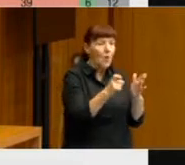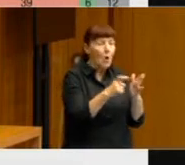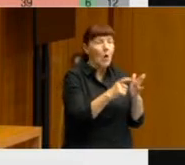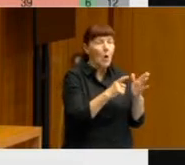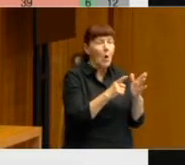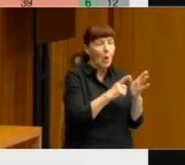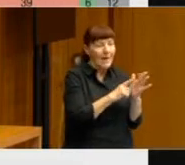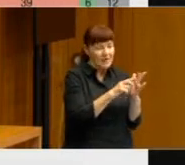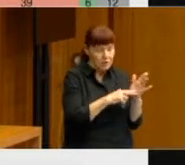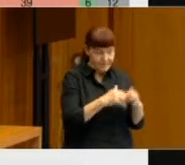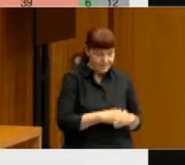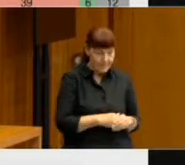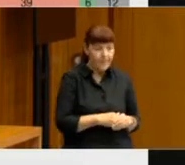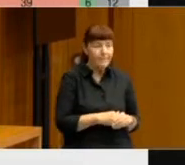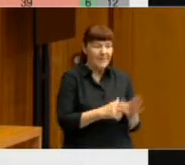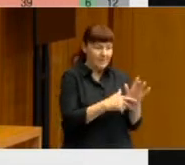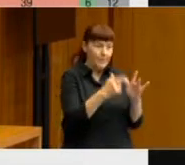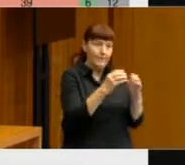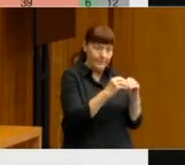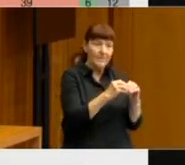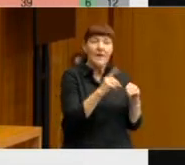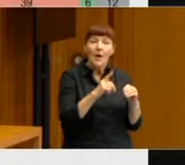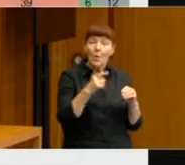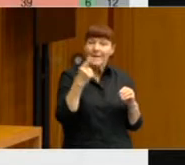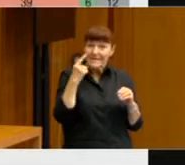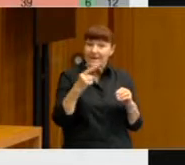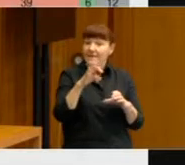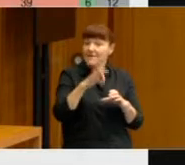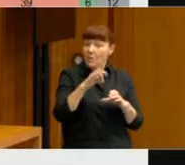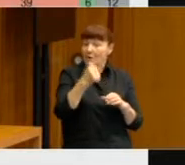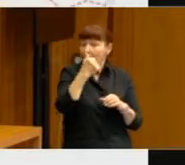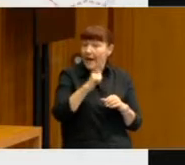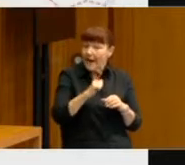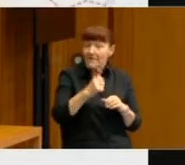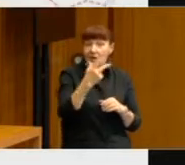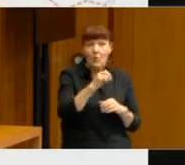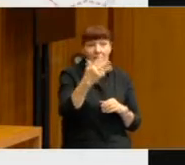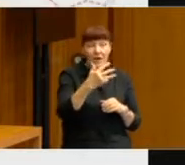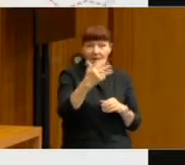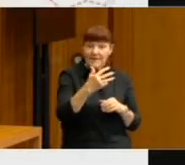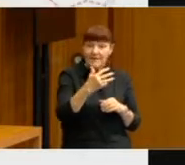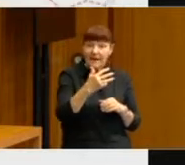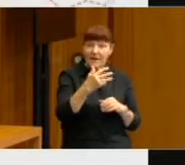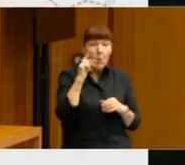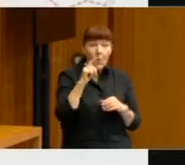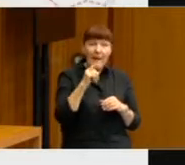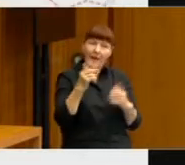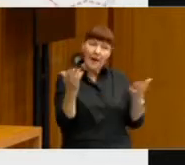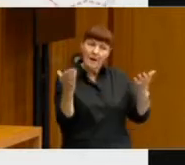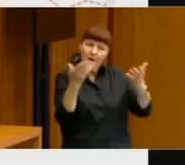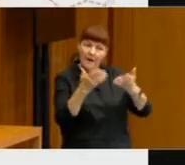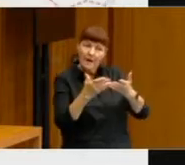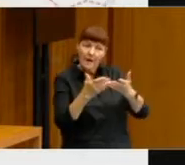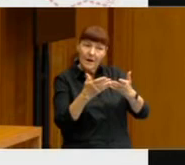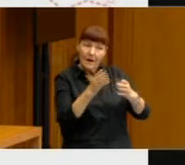And once again, we can place this voting behaviour seen in 2019 in long-term perspective to see whether